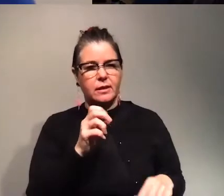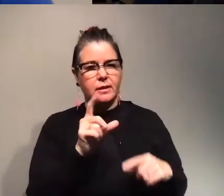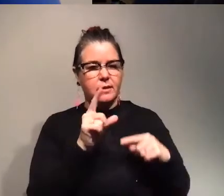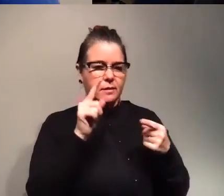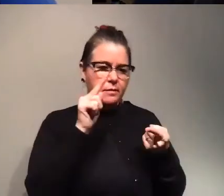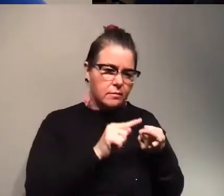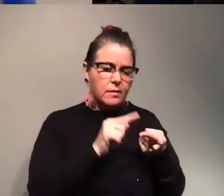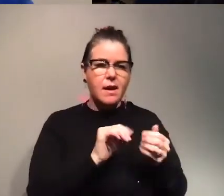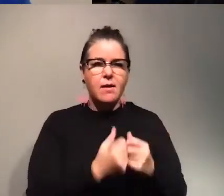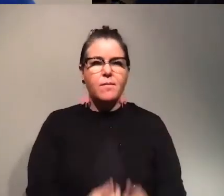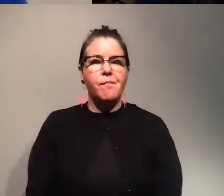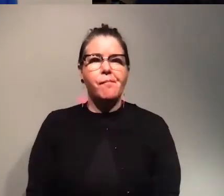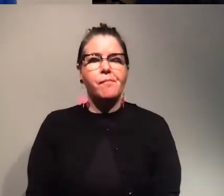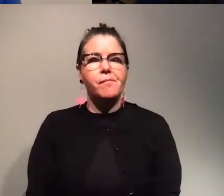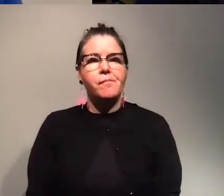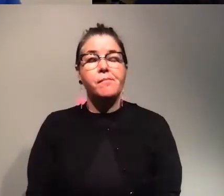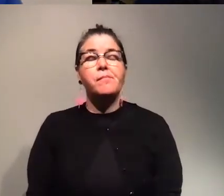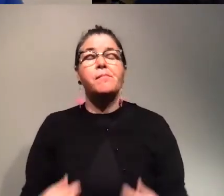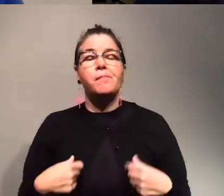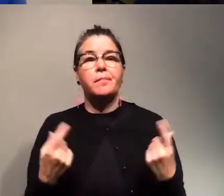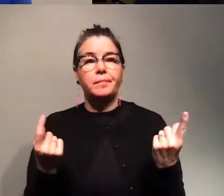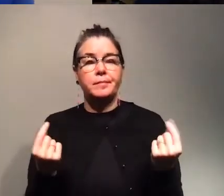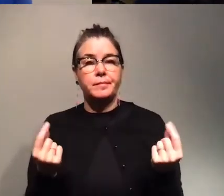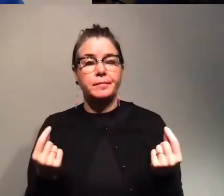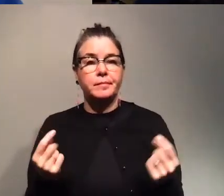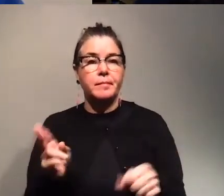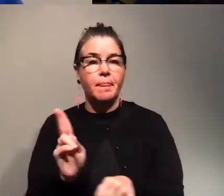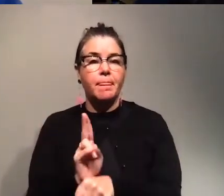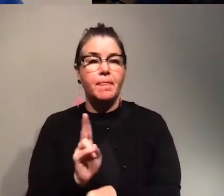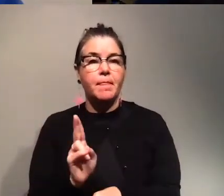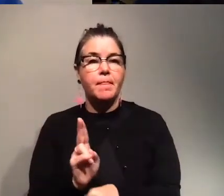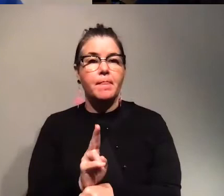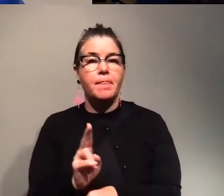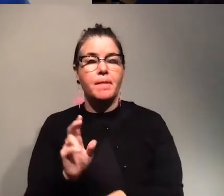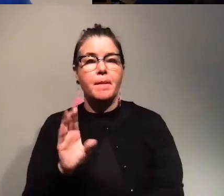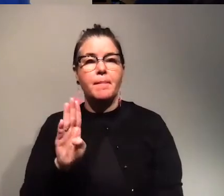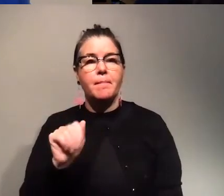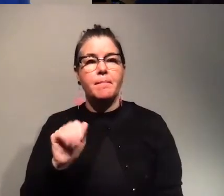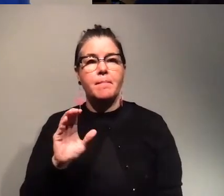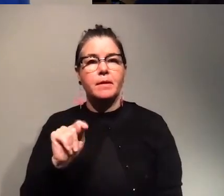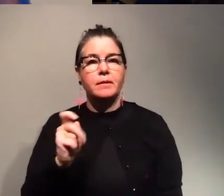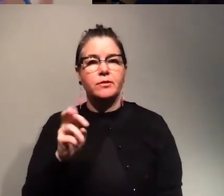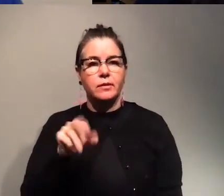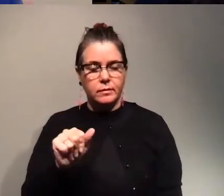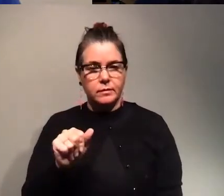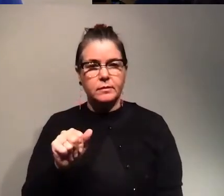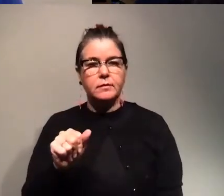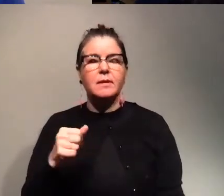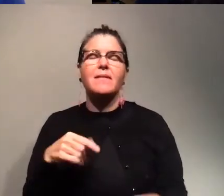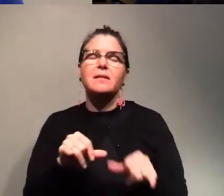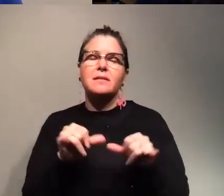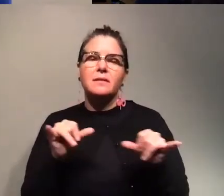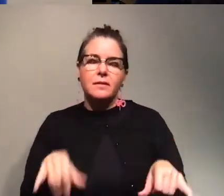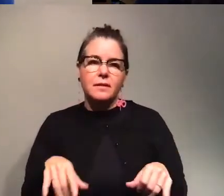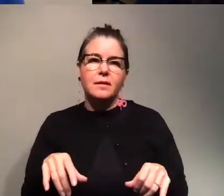well so the way we do it is we use uh bacteria which we use a system but it has